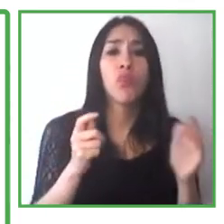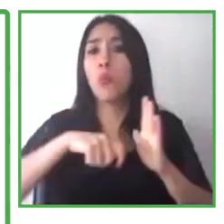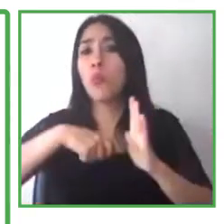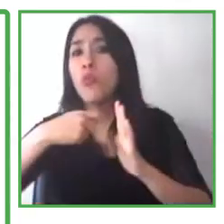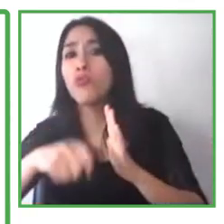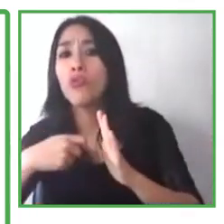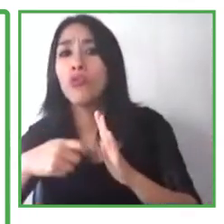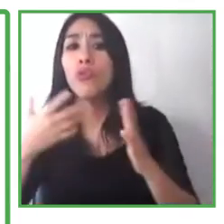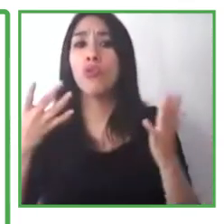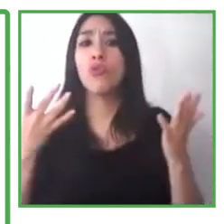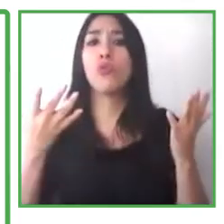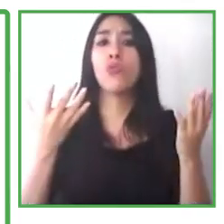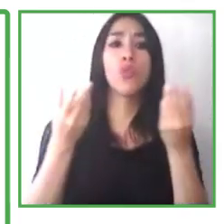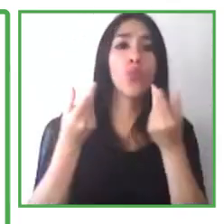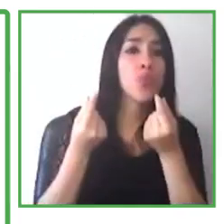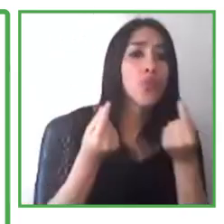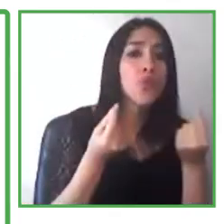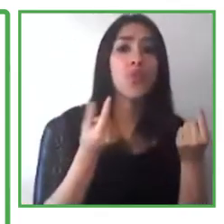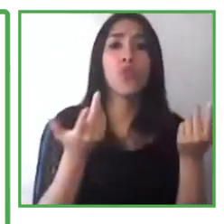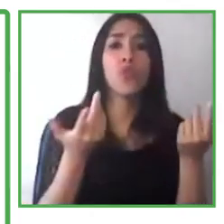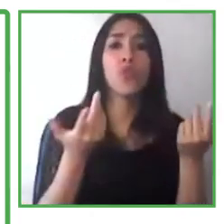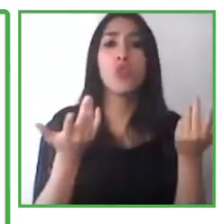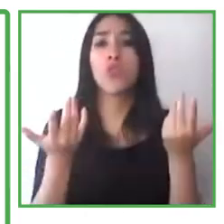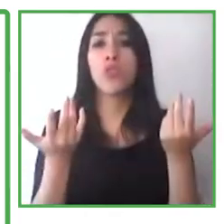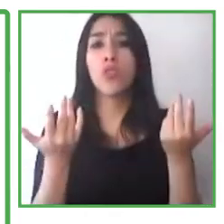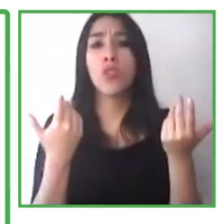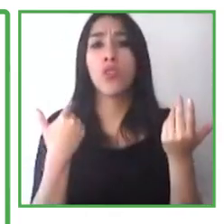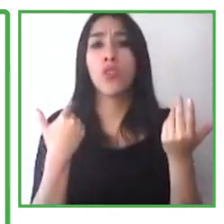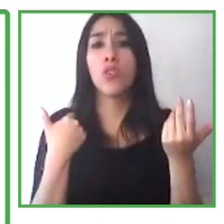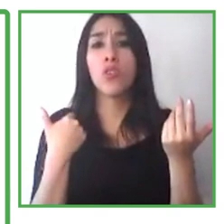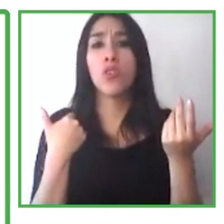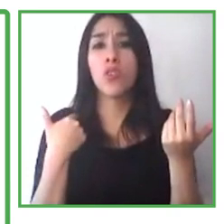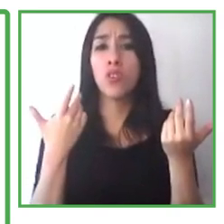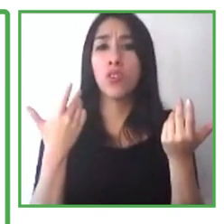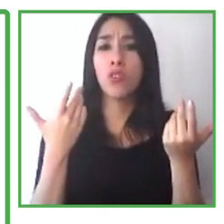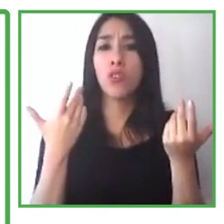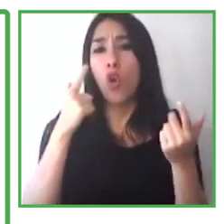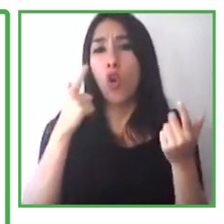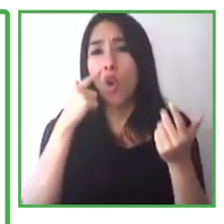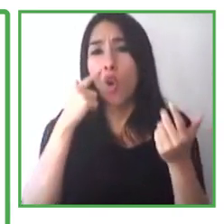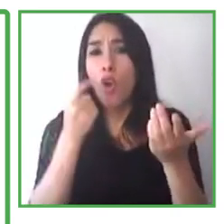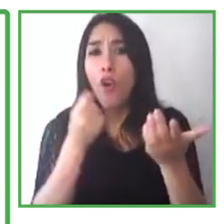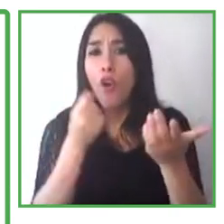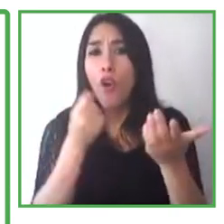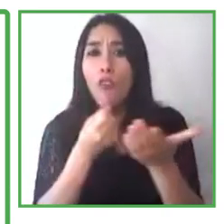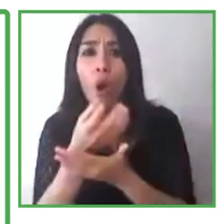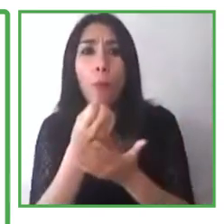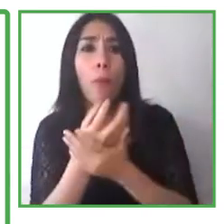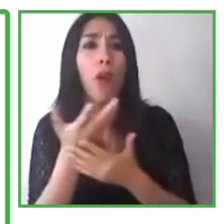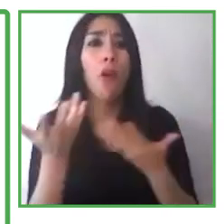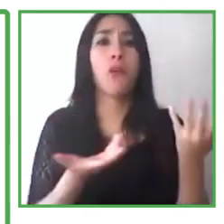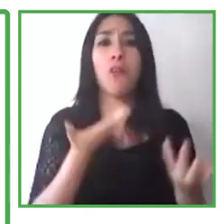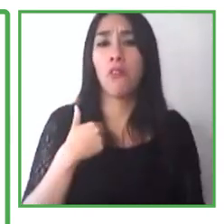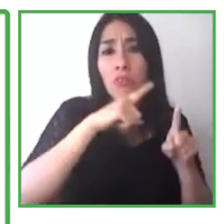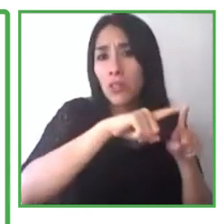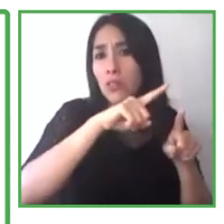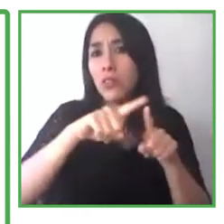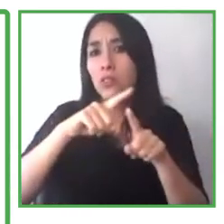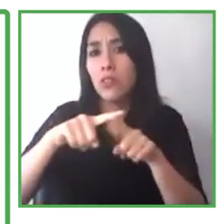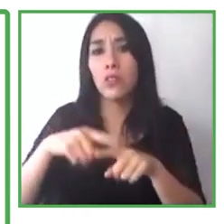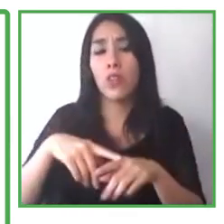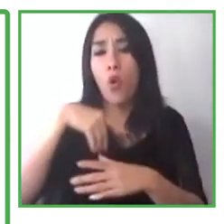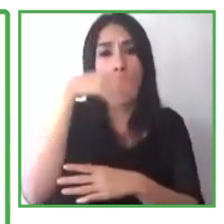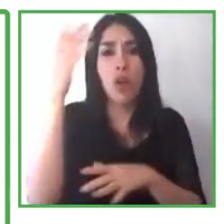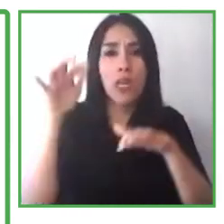ergonomic equipment, systems, stand desk, et cetera. It's also making sure that people